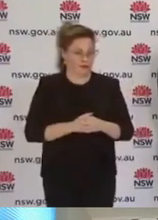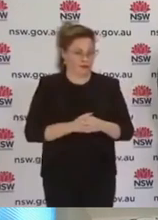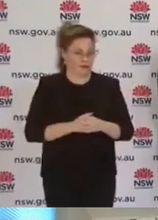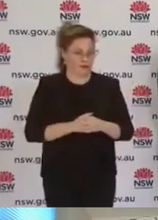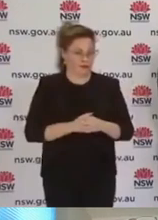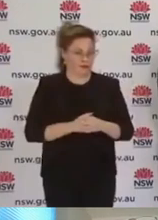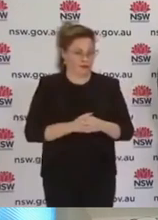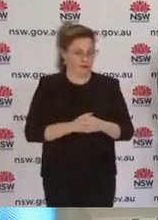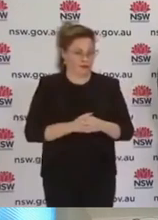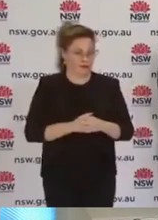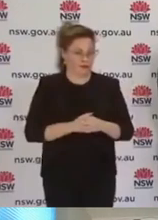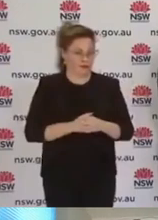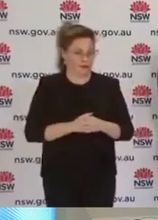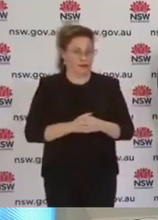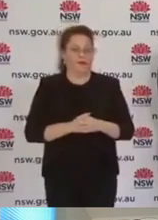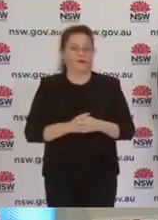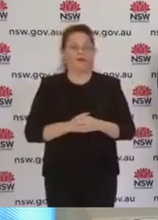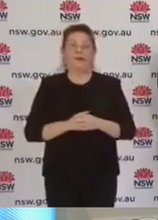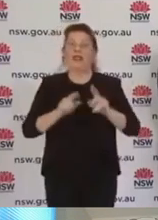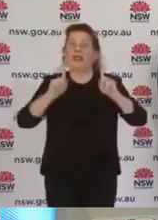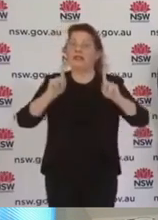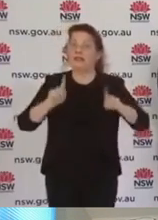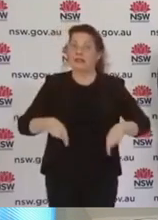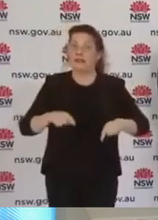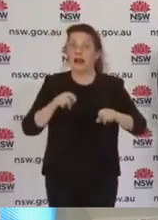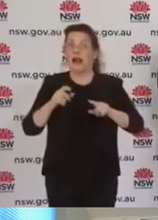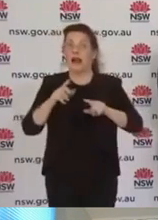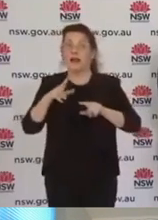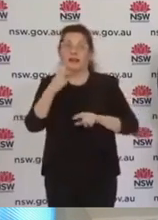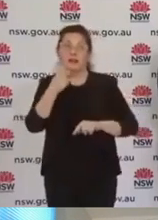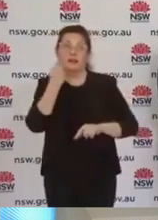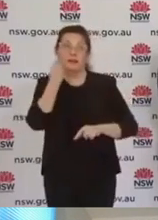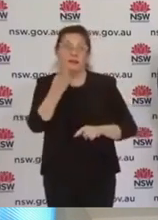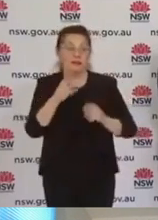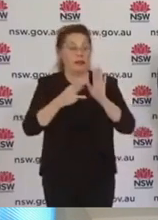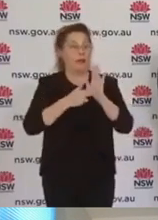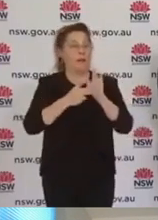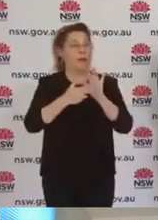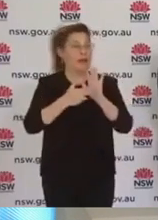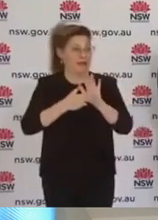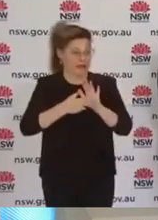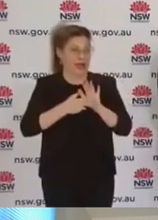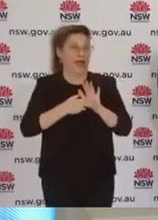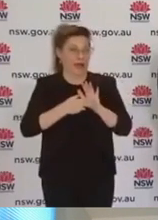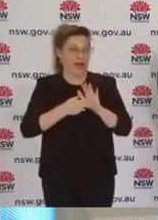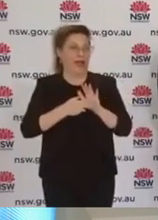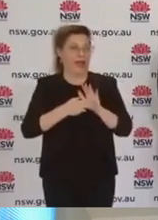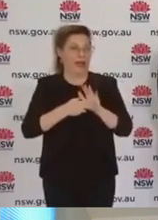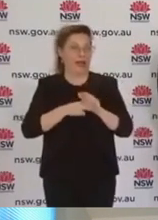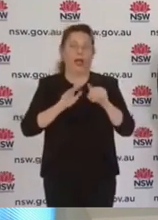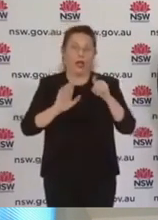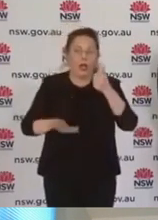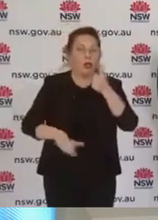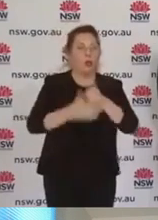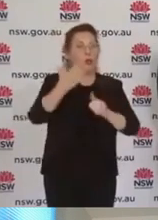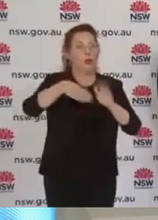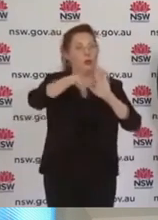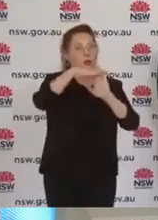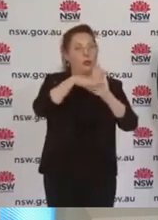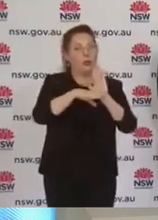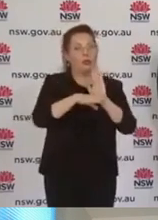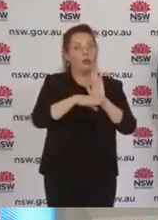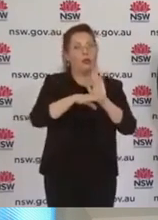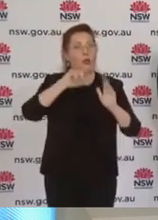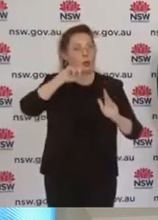Oh, Lord have mercy. Orders will be formally enforced from midnight. However, between now and then, police will still be able to